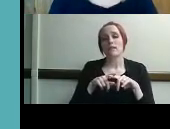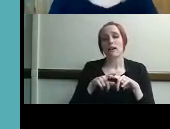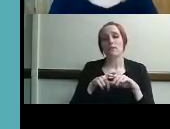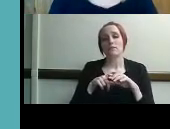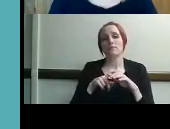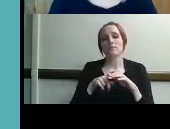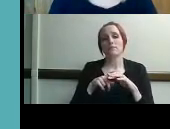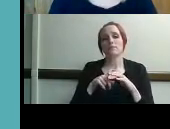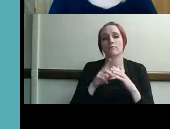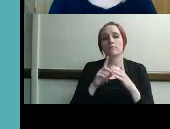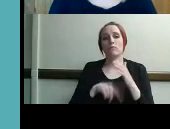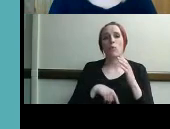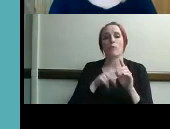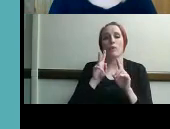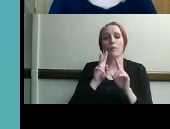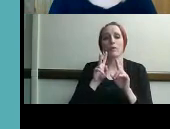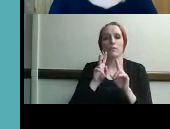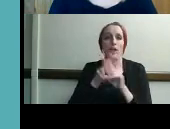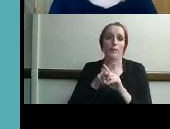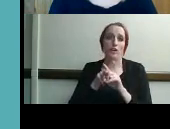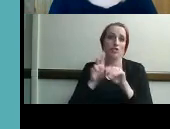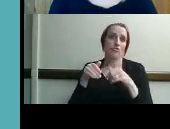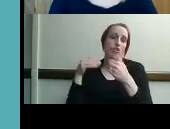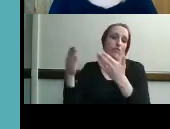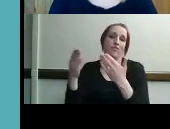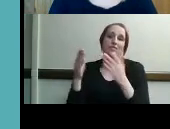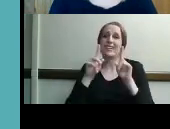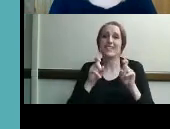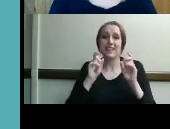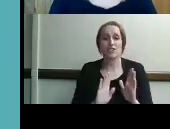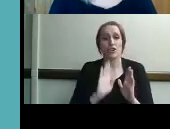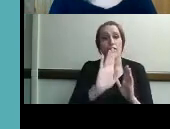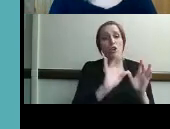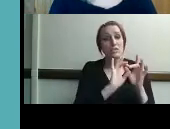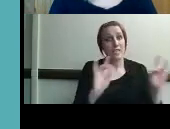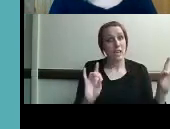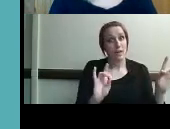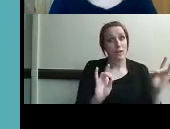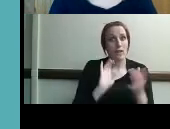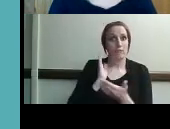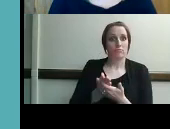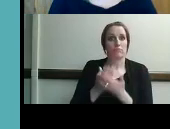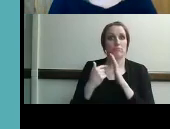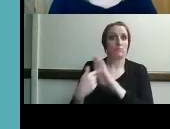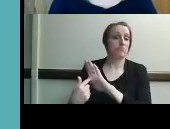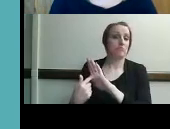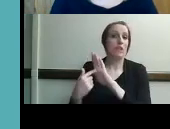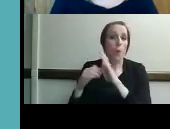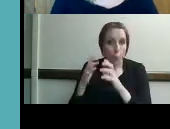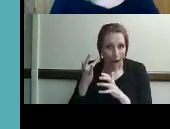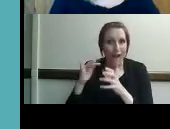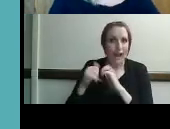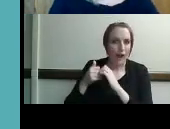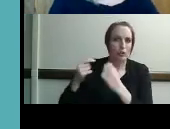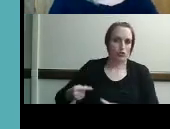offers is an attester statement that speaks to that um and uh deanne